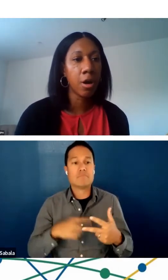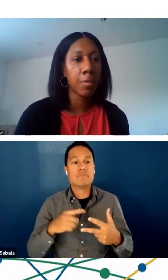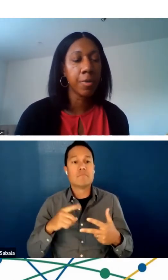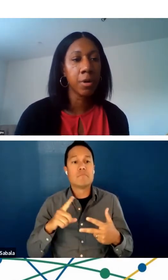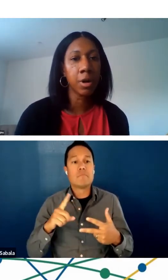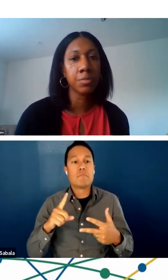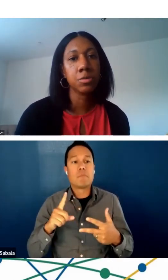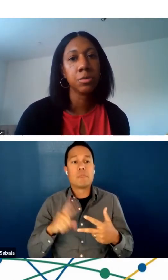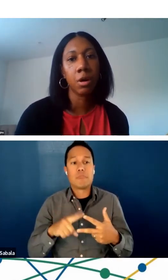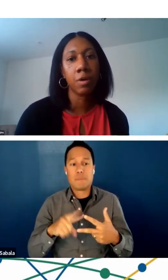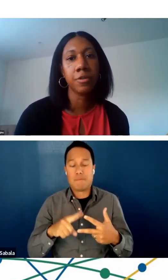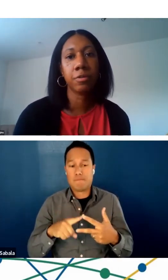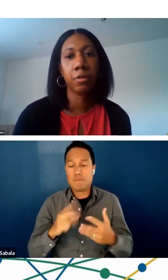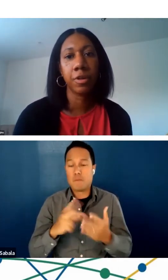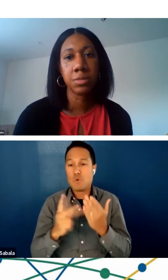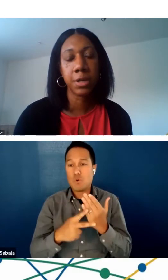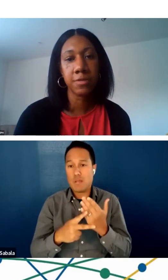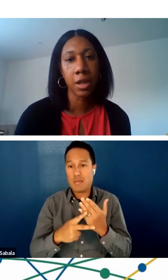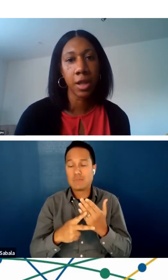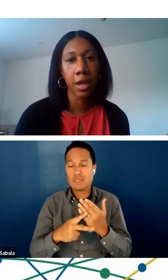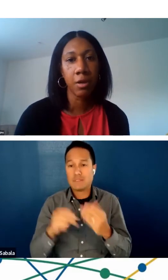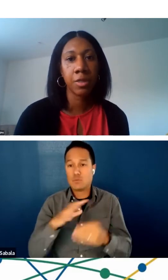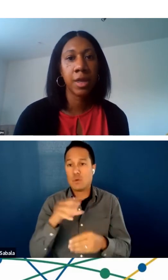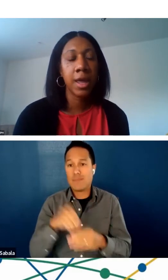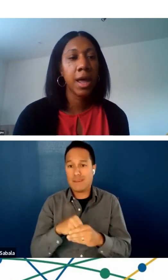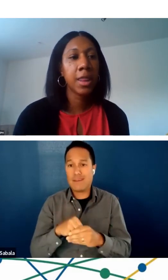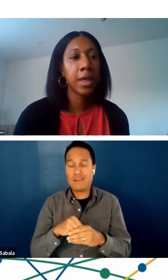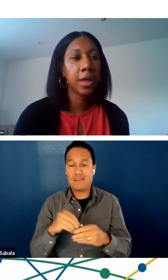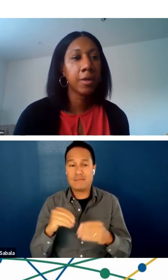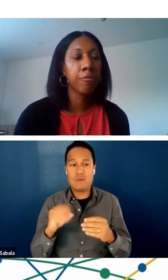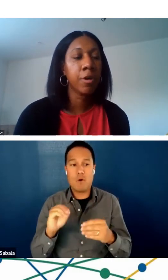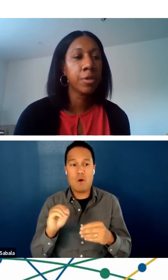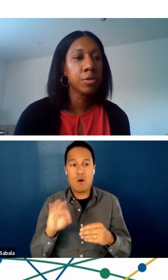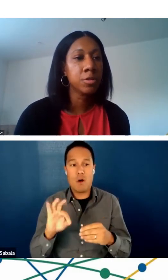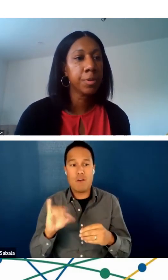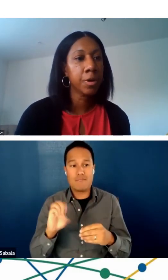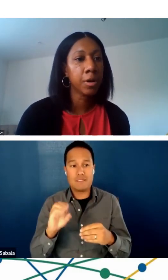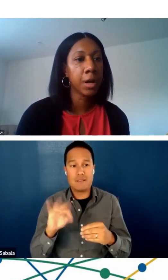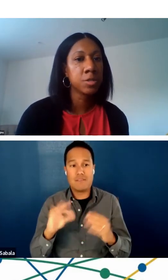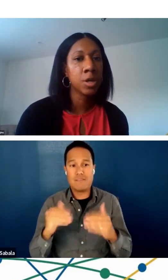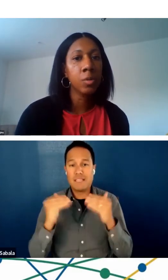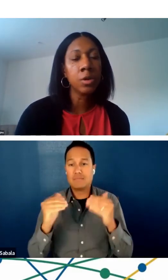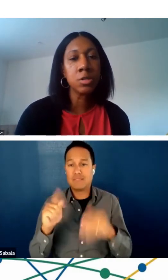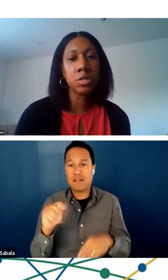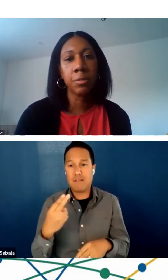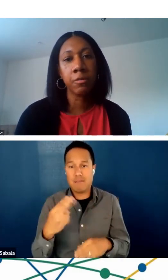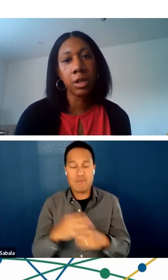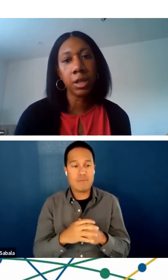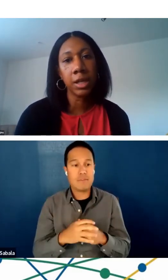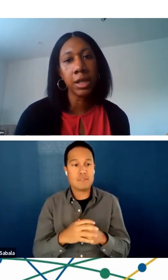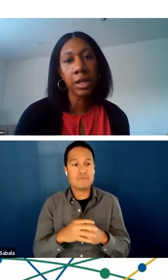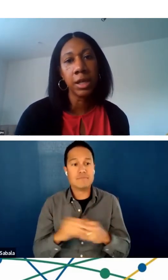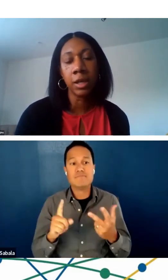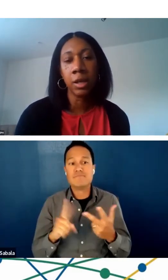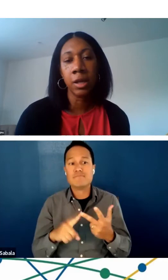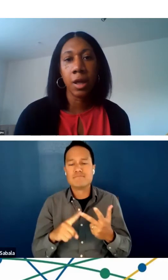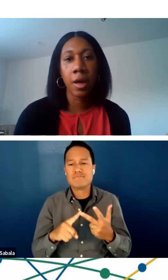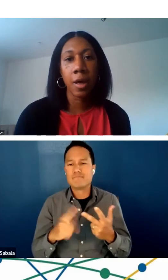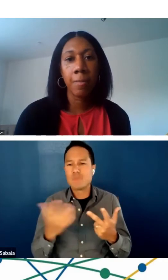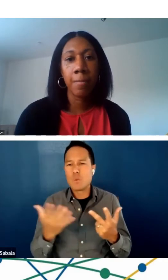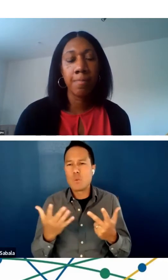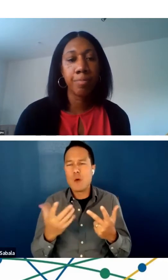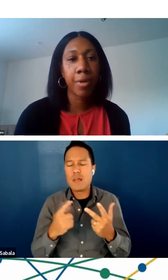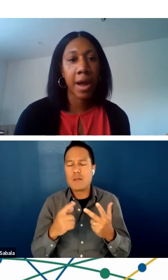some of our programs within the Office for Advancement of Telehealth. And then, from those programs, what are some of the key